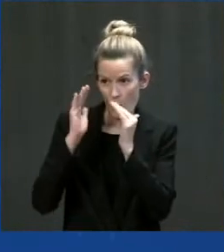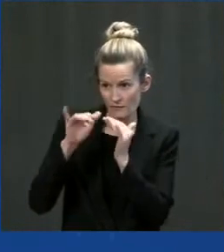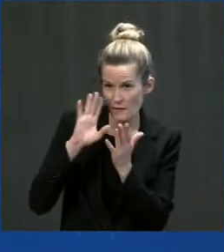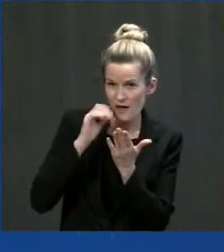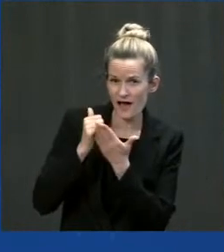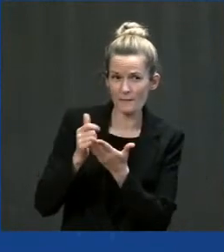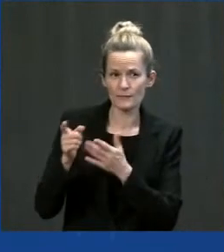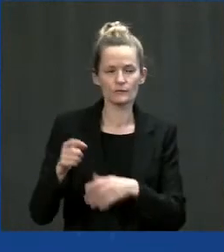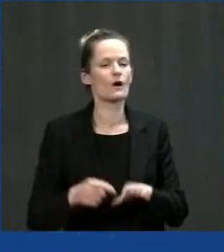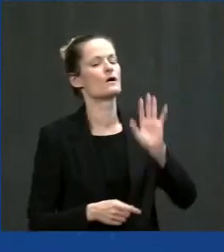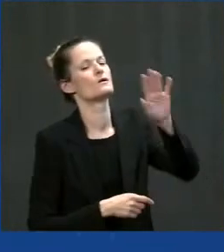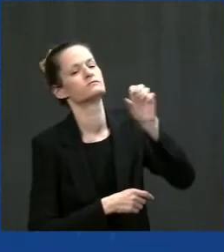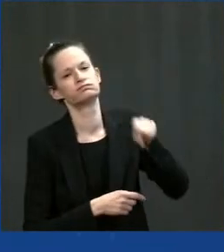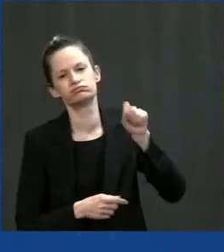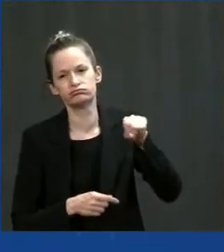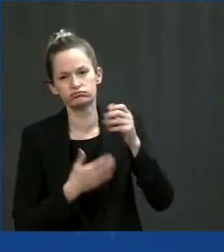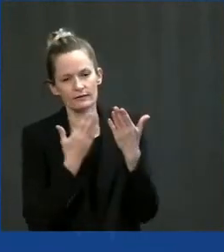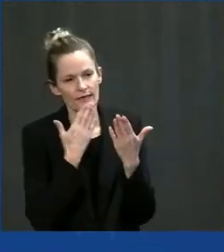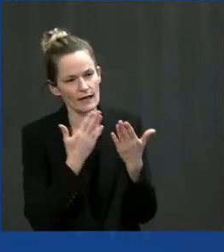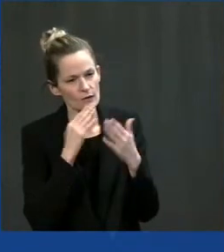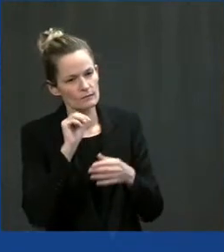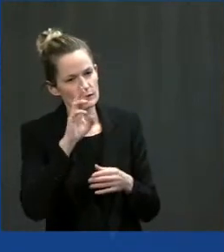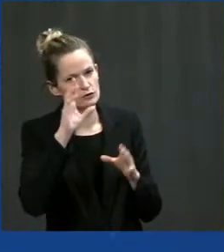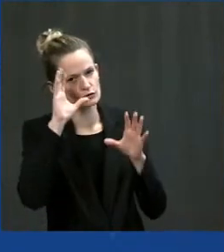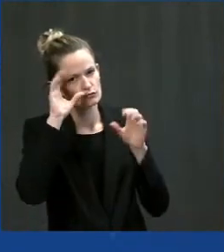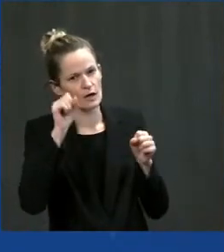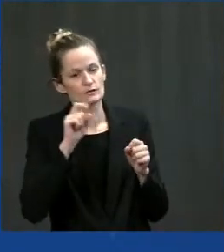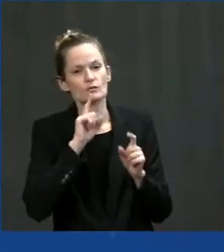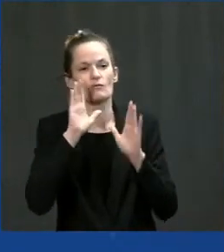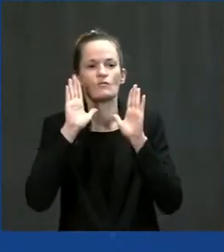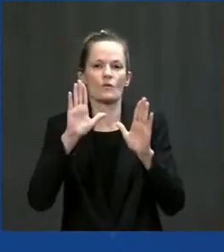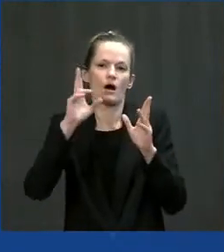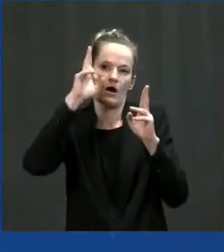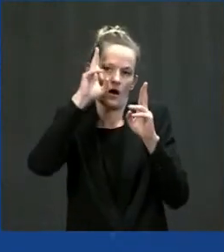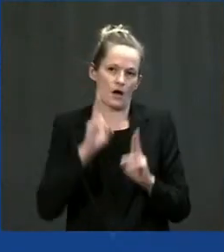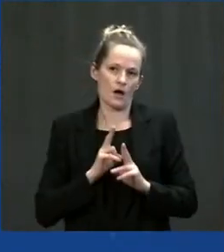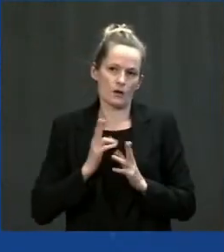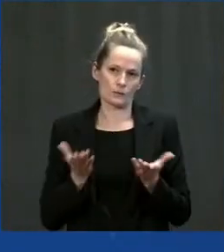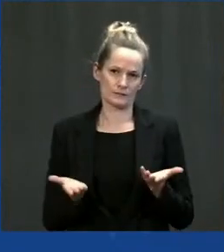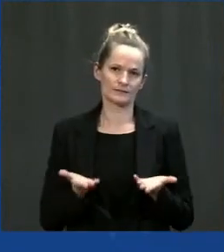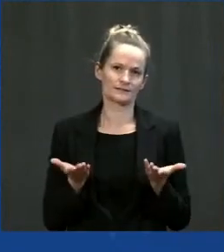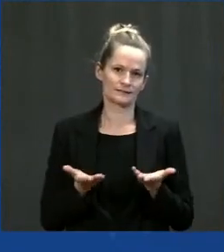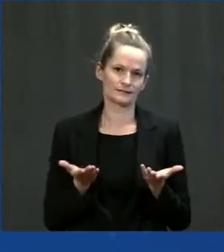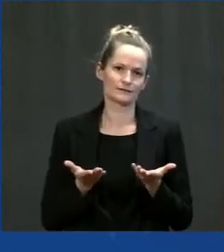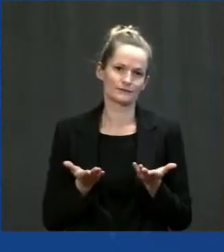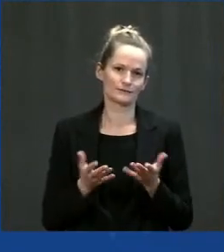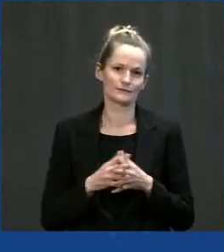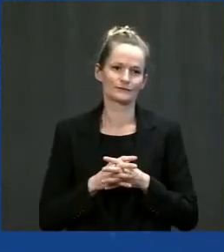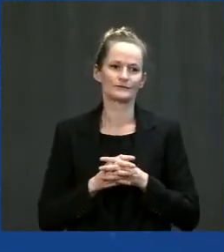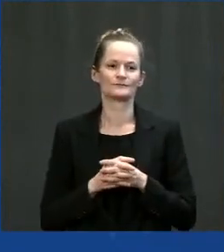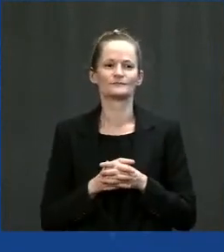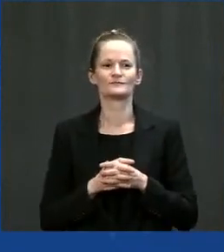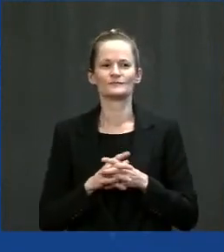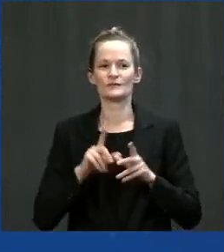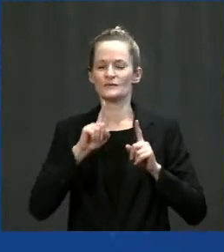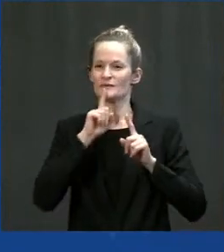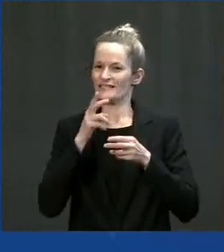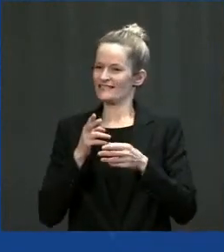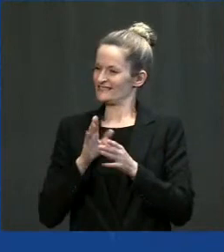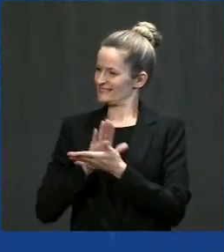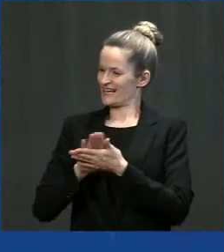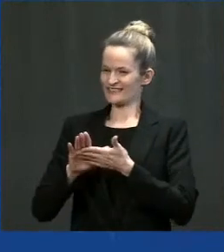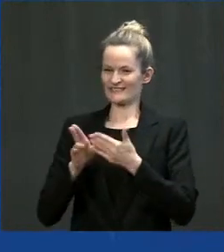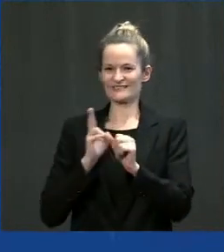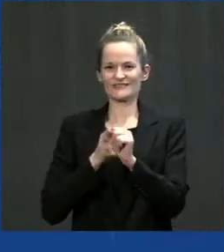is. Thank you, Mr. President. It's a great honor to be with you and with all the leaders on this panel. This bill is